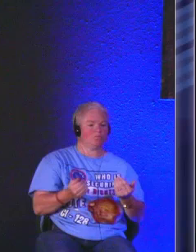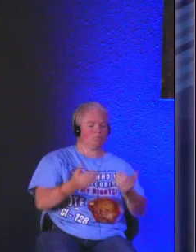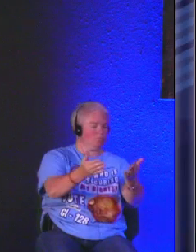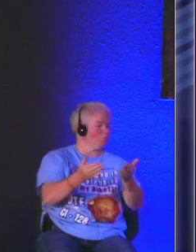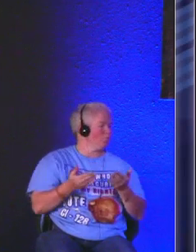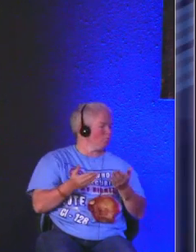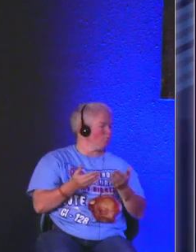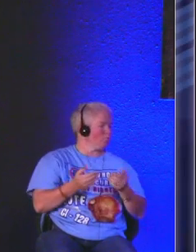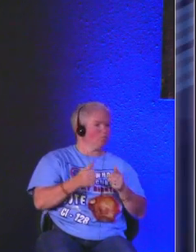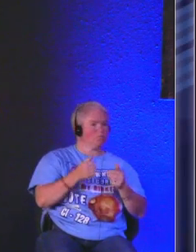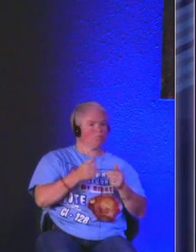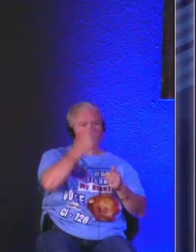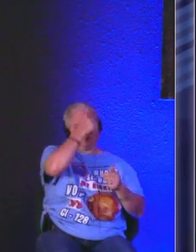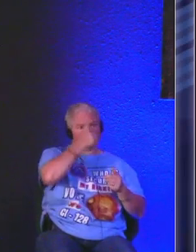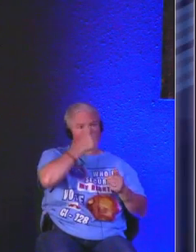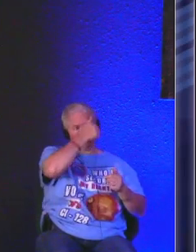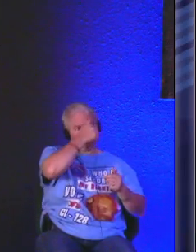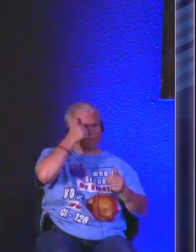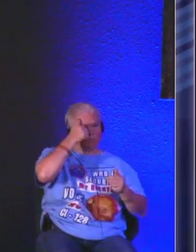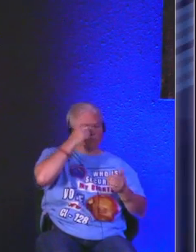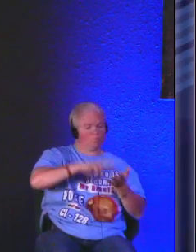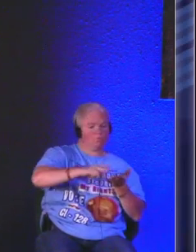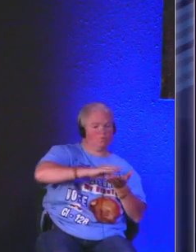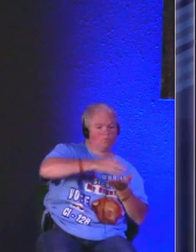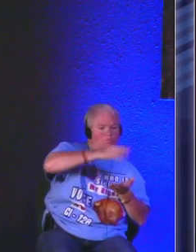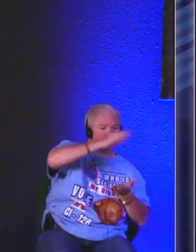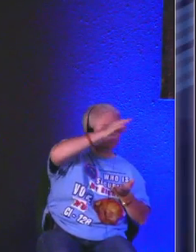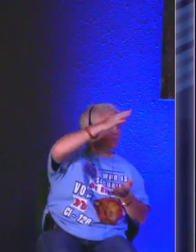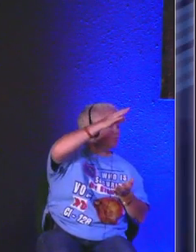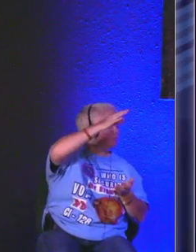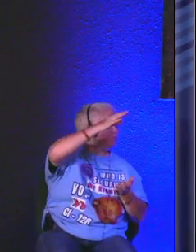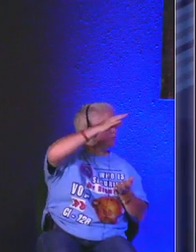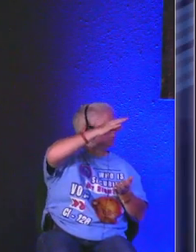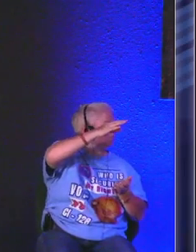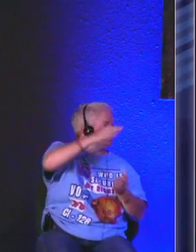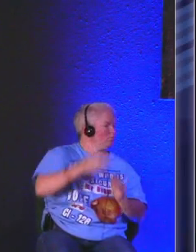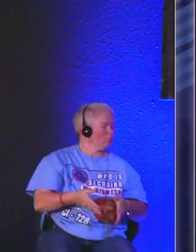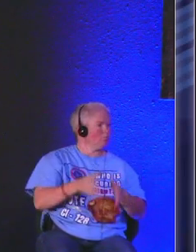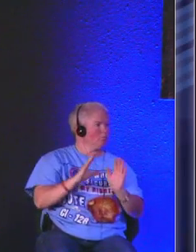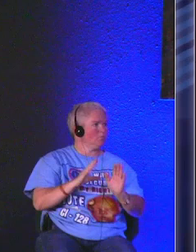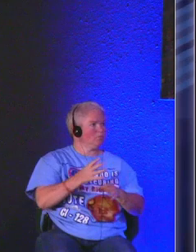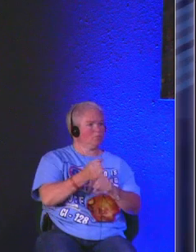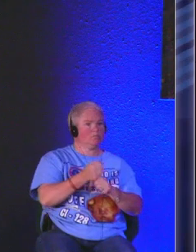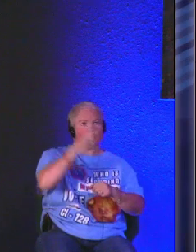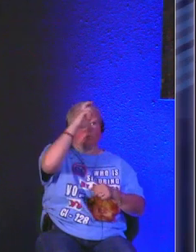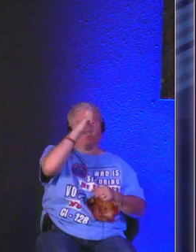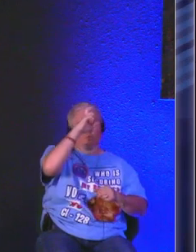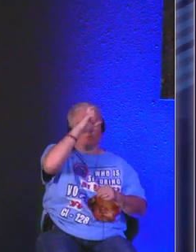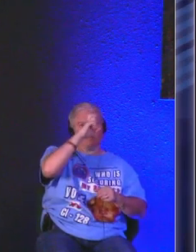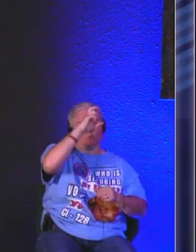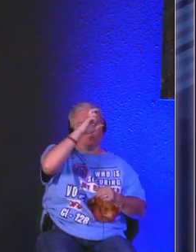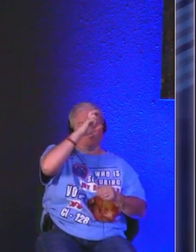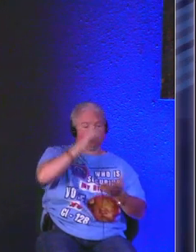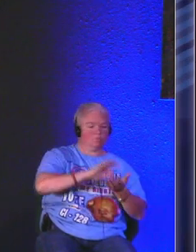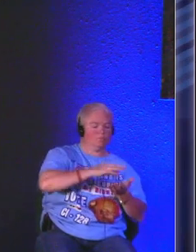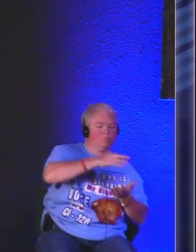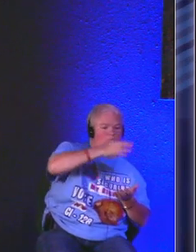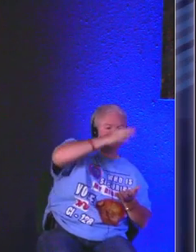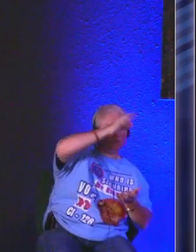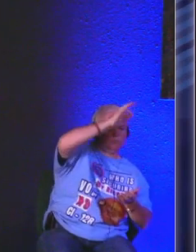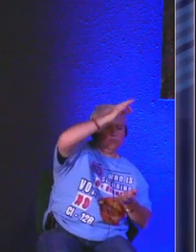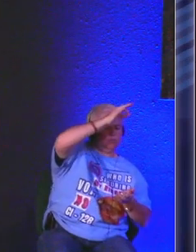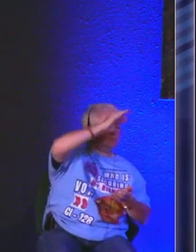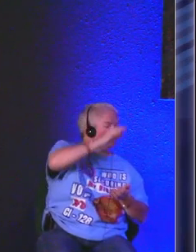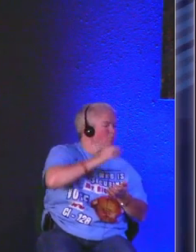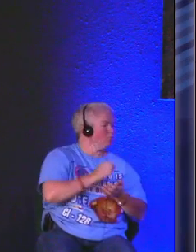the anointing of the Holy Spirit that he may get that parasitic spirit